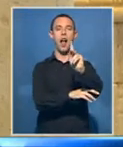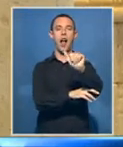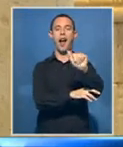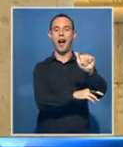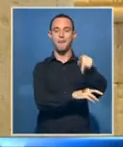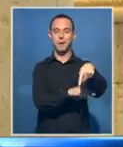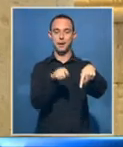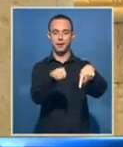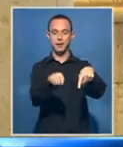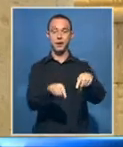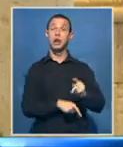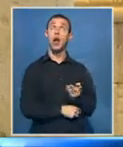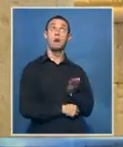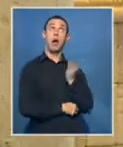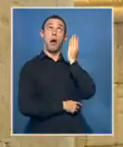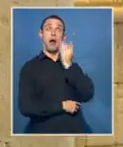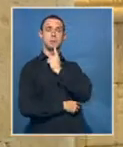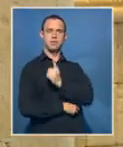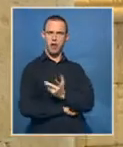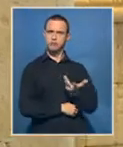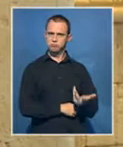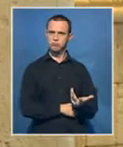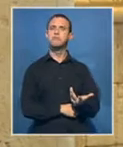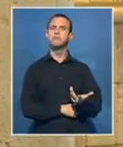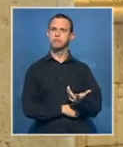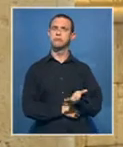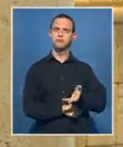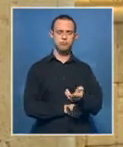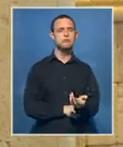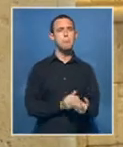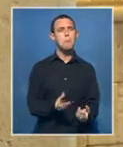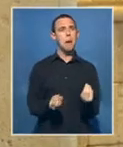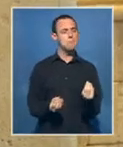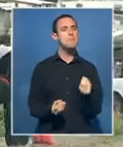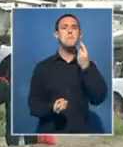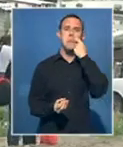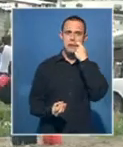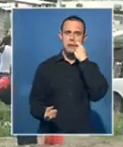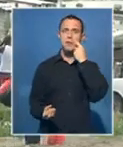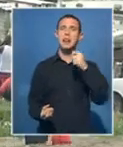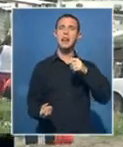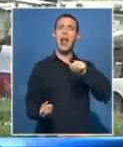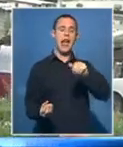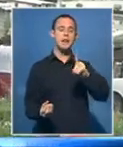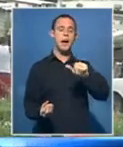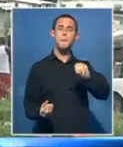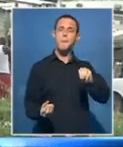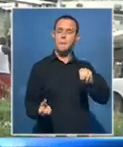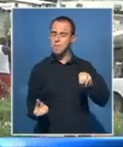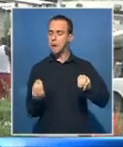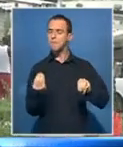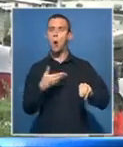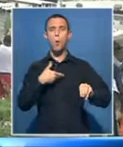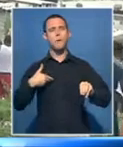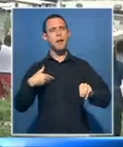made you. We created you from a single male and a single female. You all come from one mother and one father. In North West some